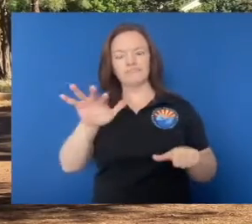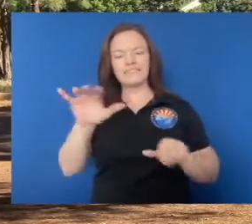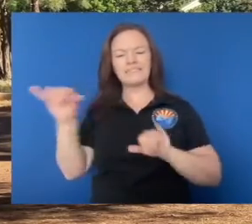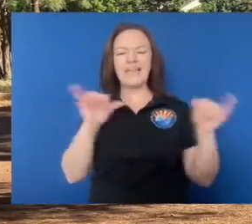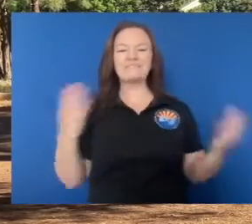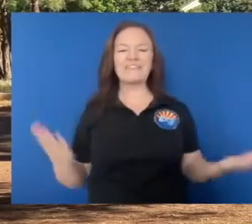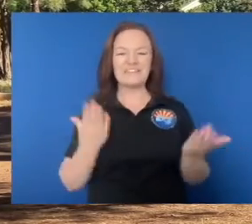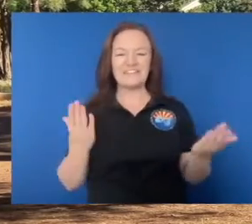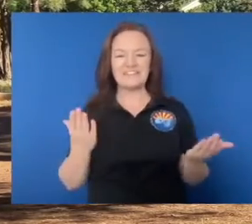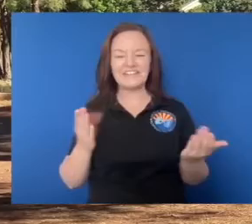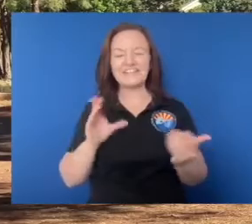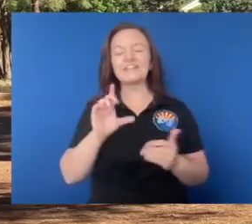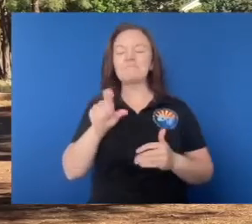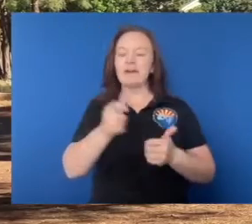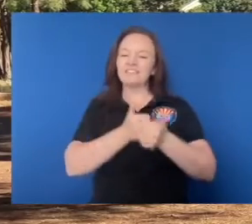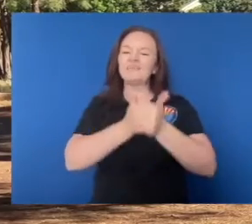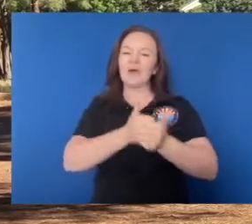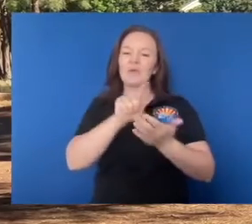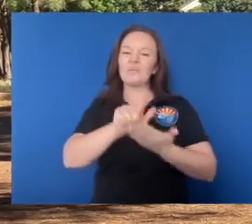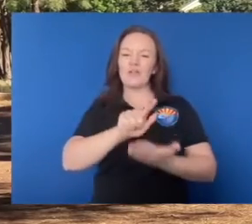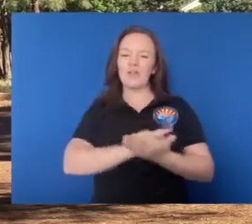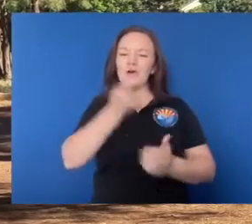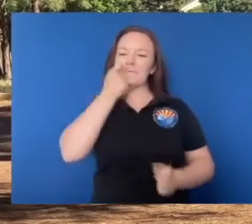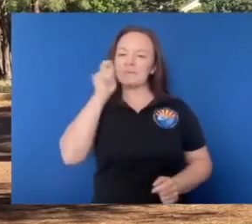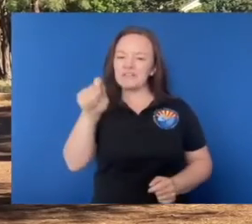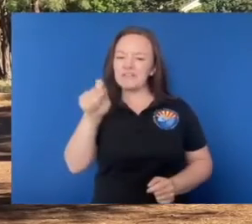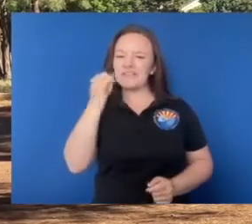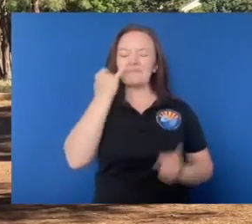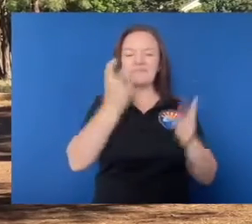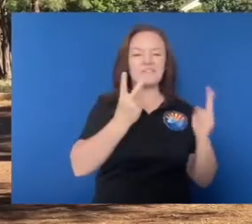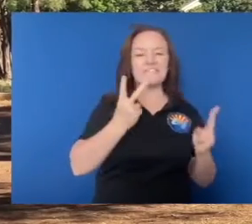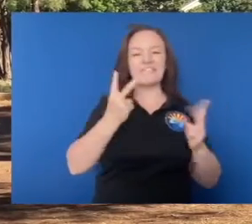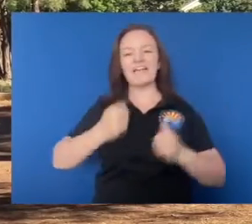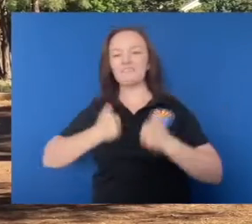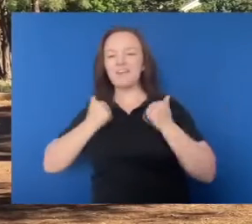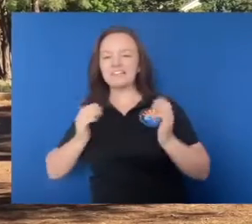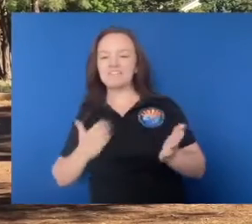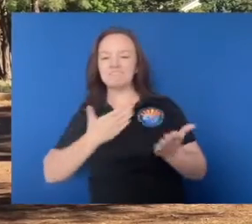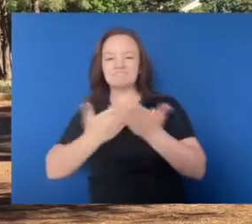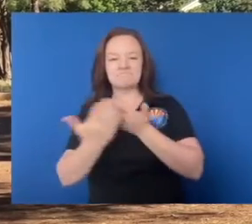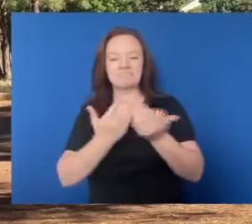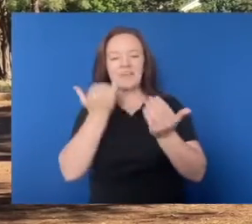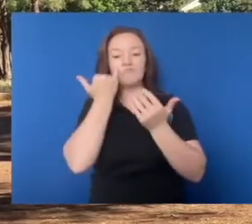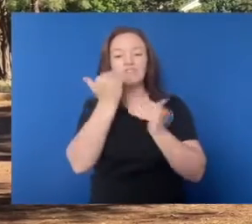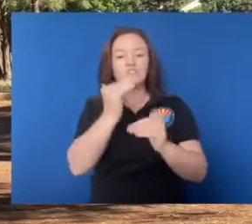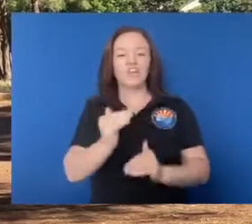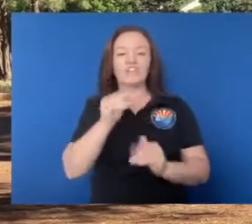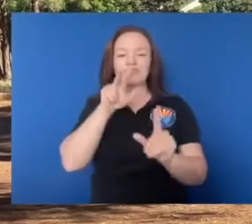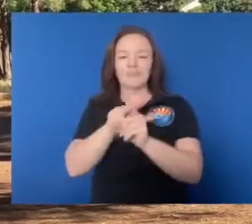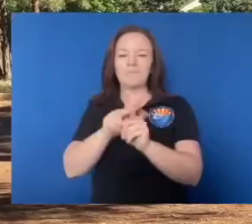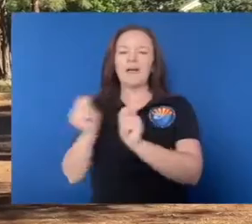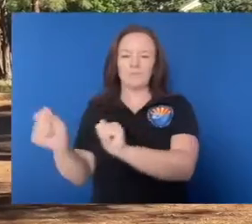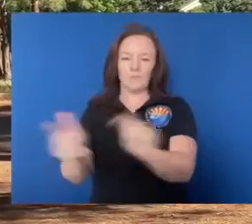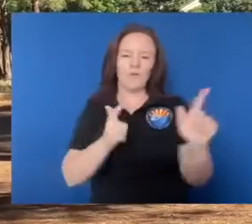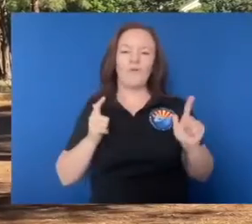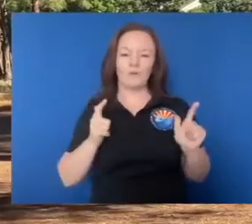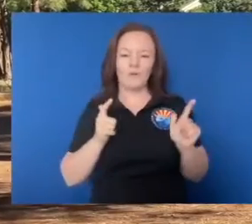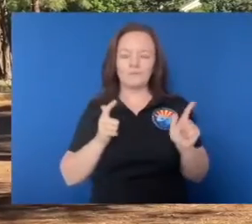the same goes up here. You have to follow the law of the land. So when we're in restrictions, it goes for everybody.